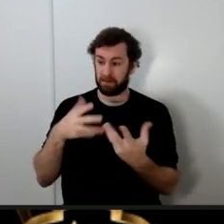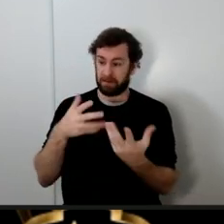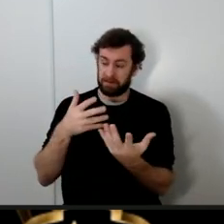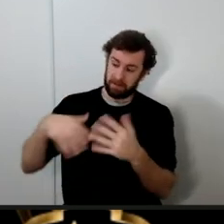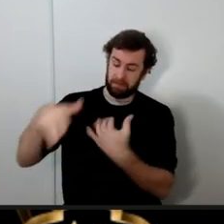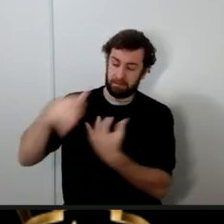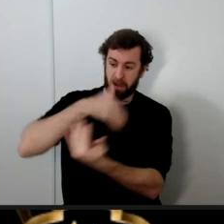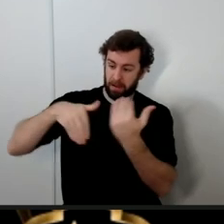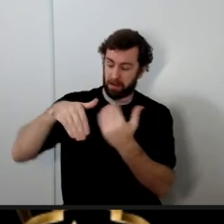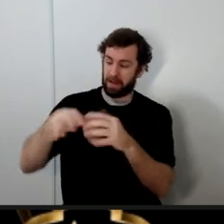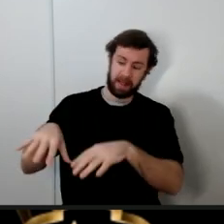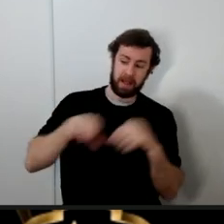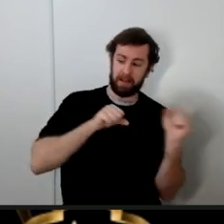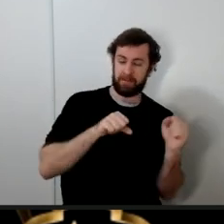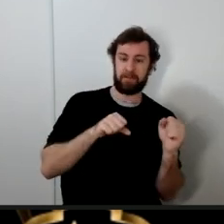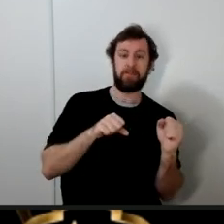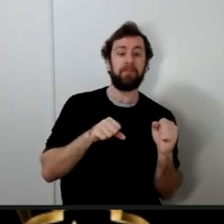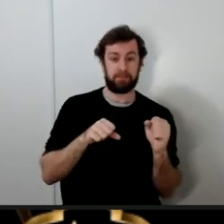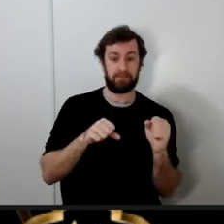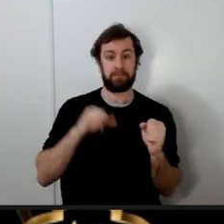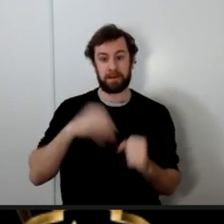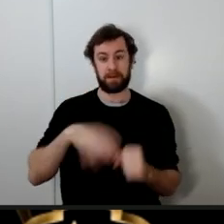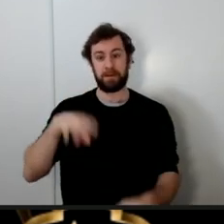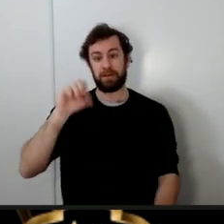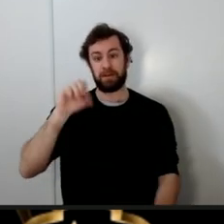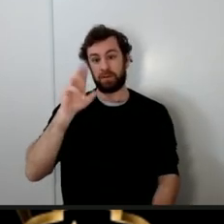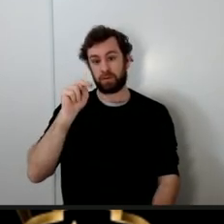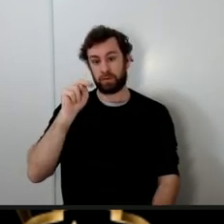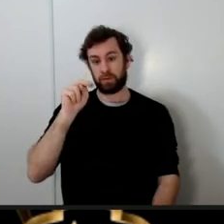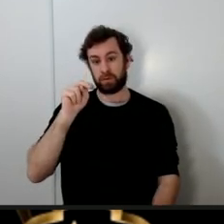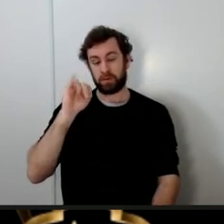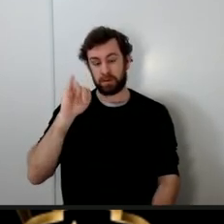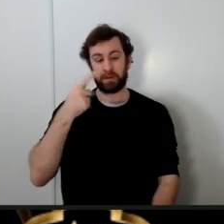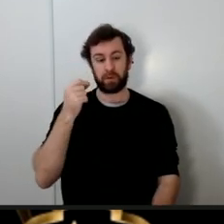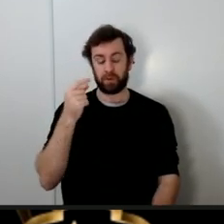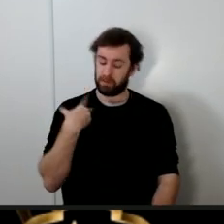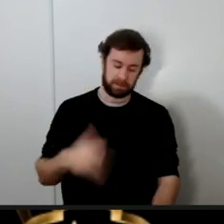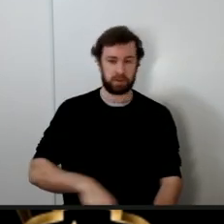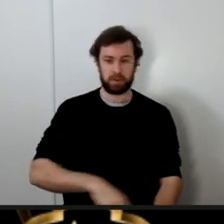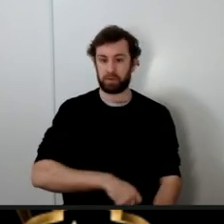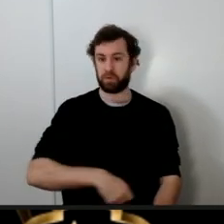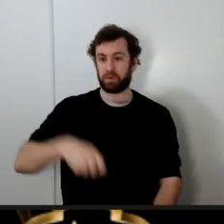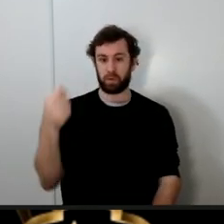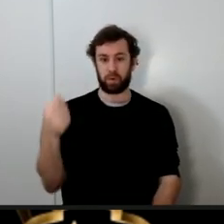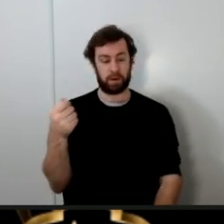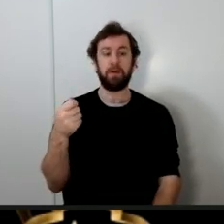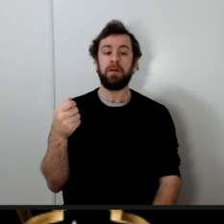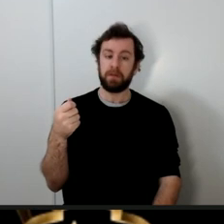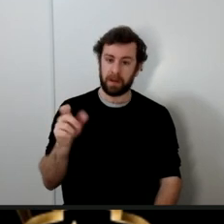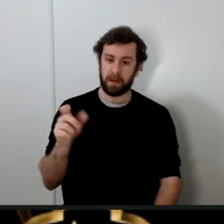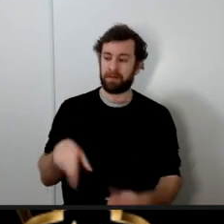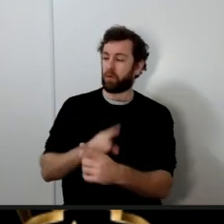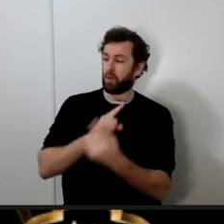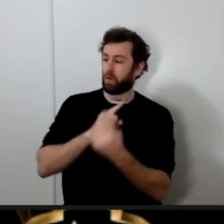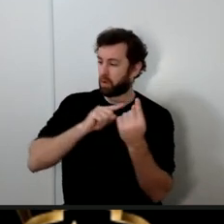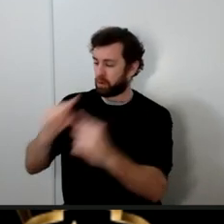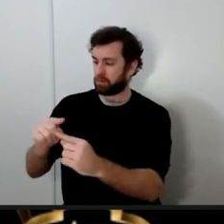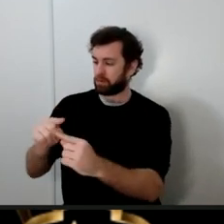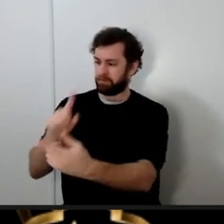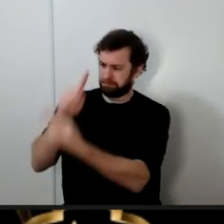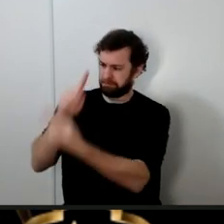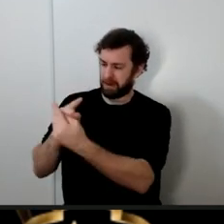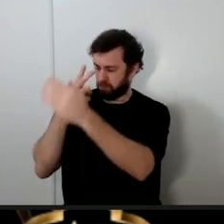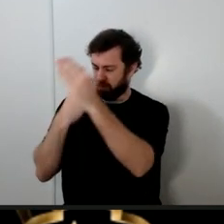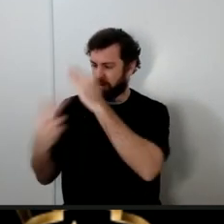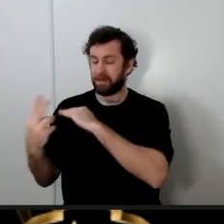unacceptable these Sunni sources state that he took out his sword and he went to confront the prophet and his